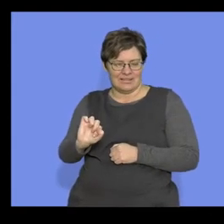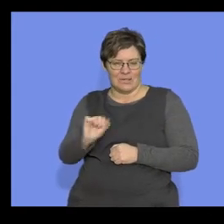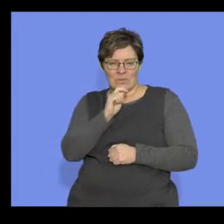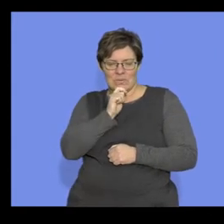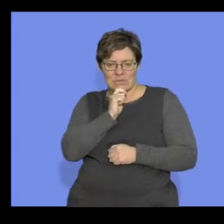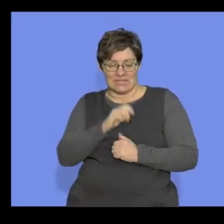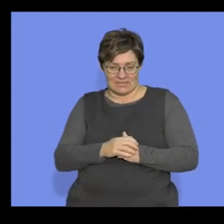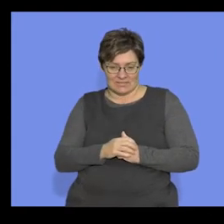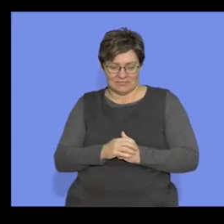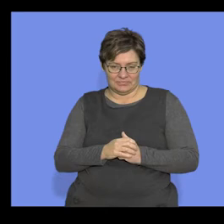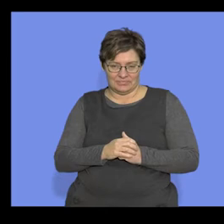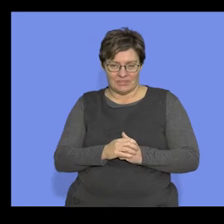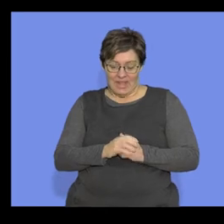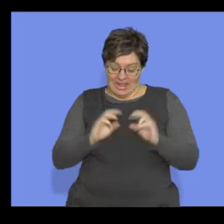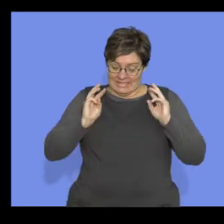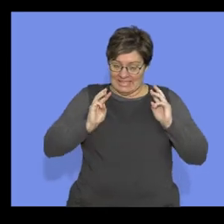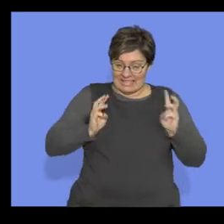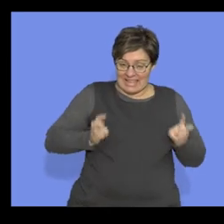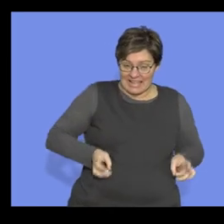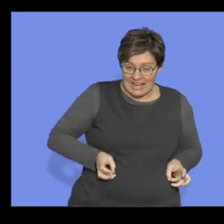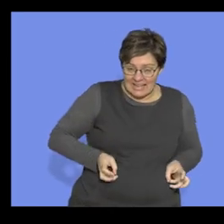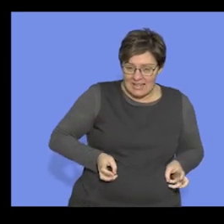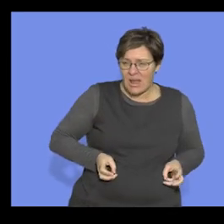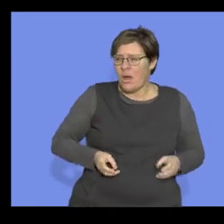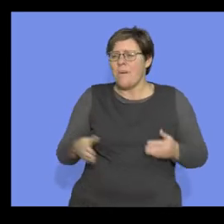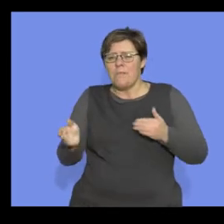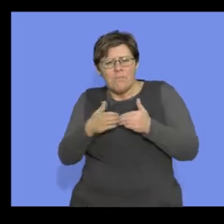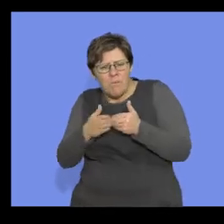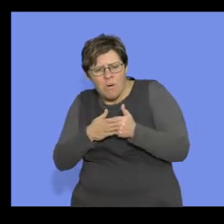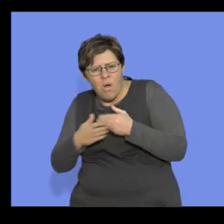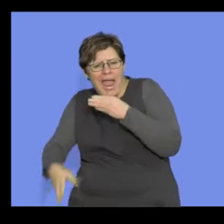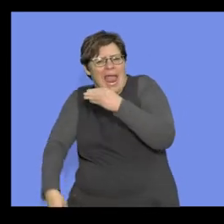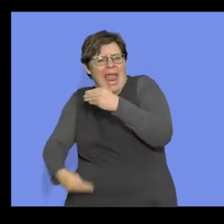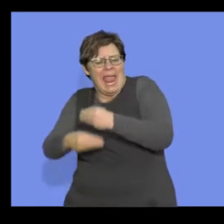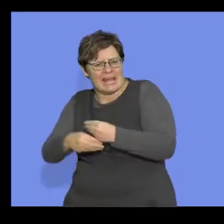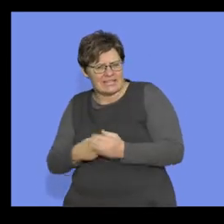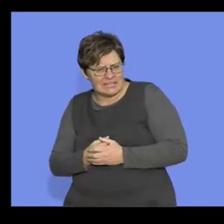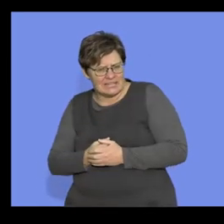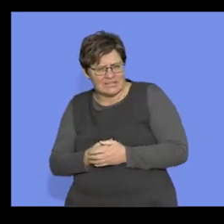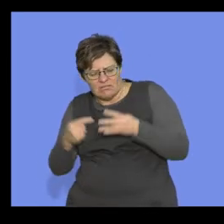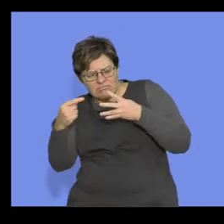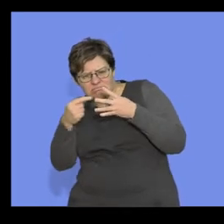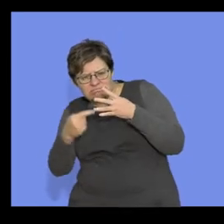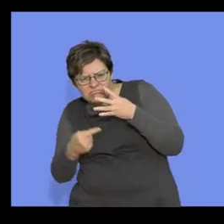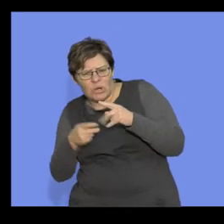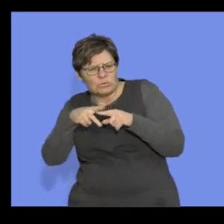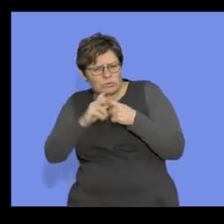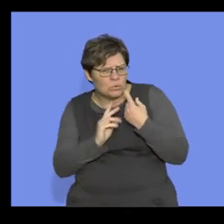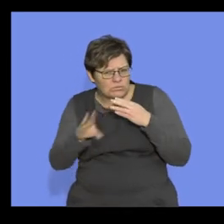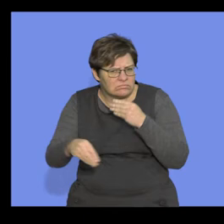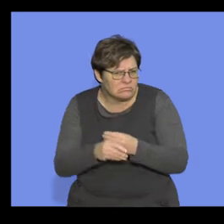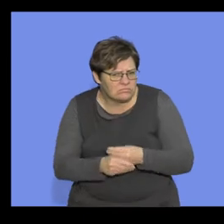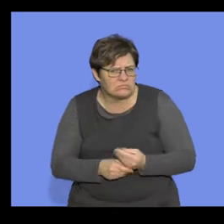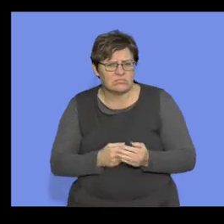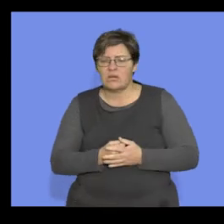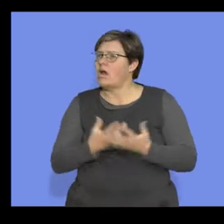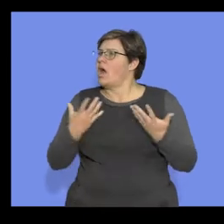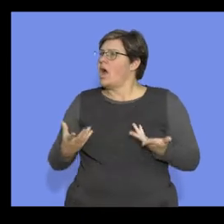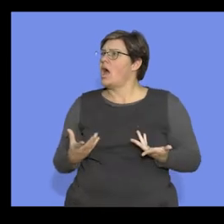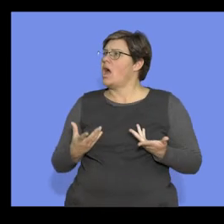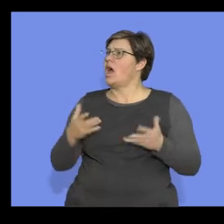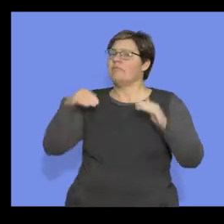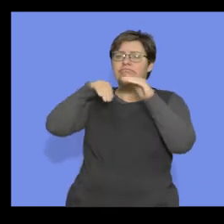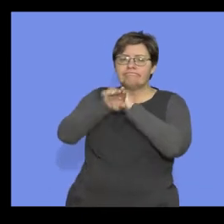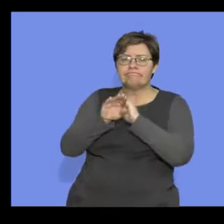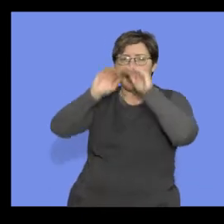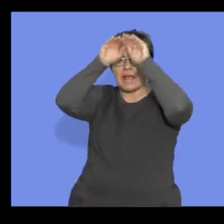right? So with the skeletons, what did we see with them? Did they have certain tools? Did they maybe live